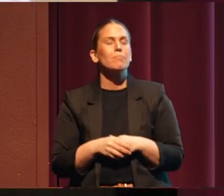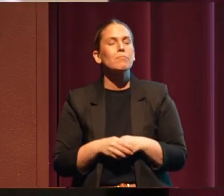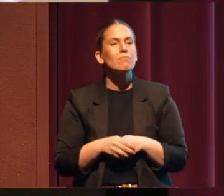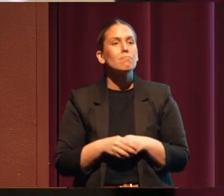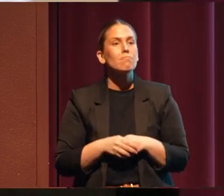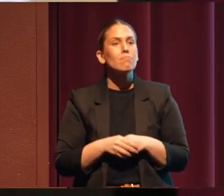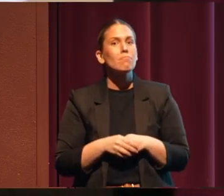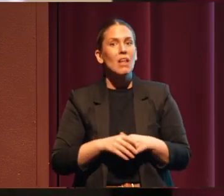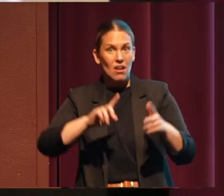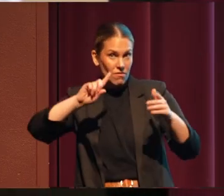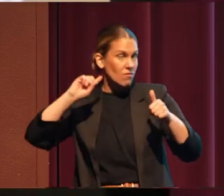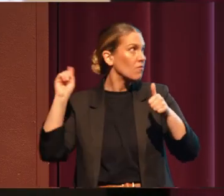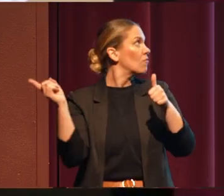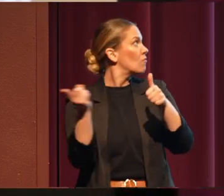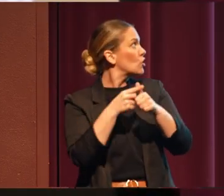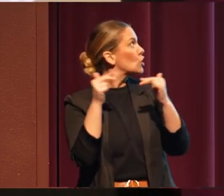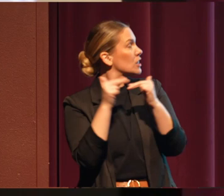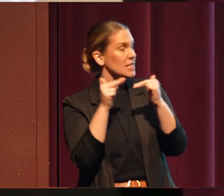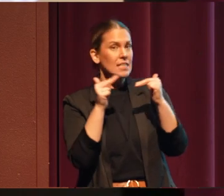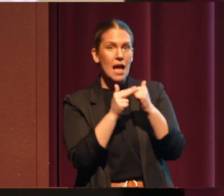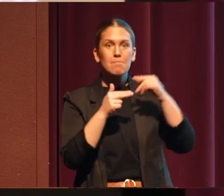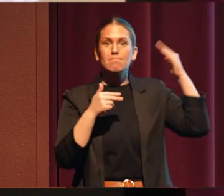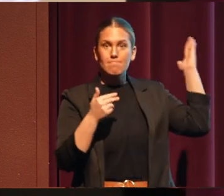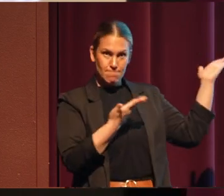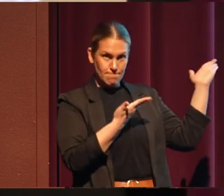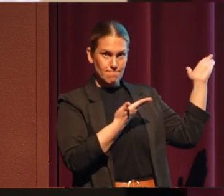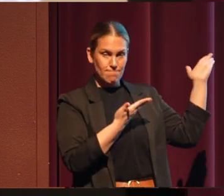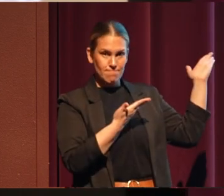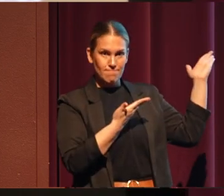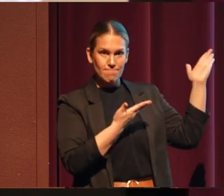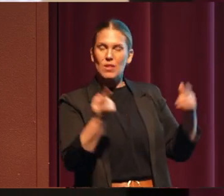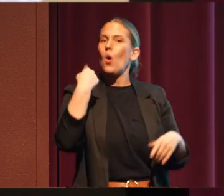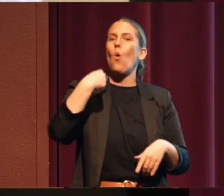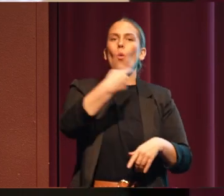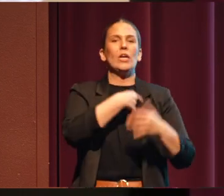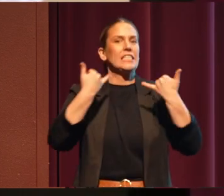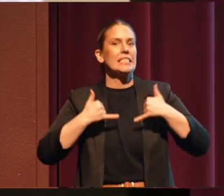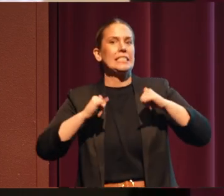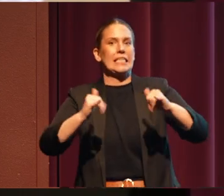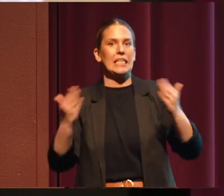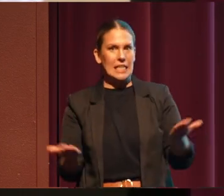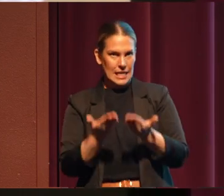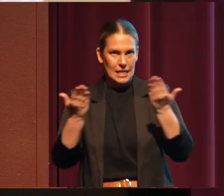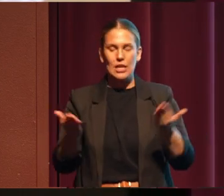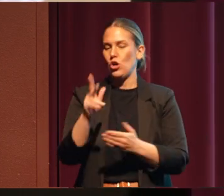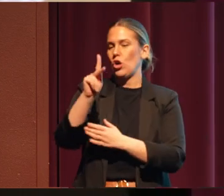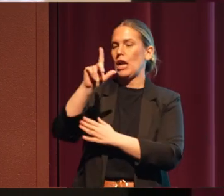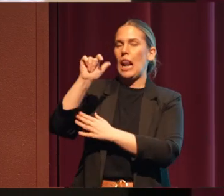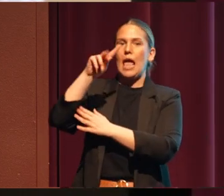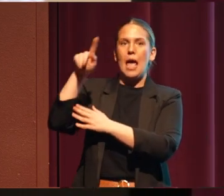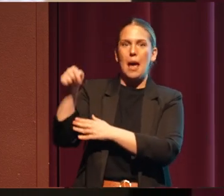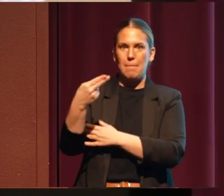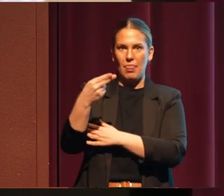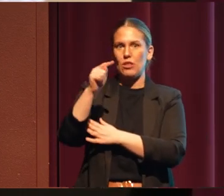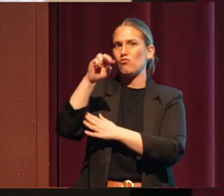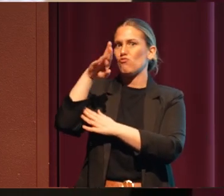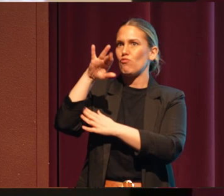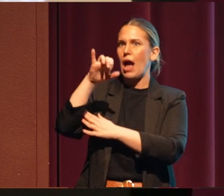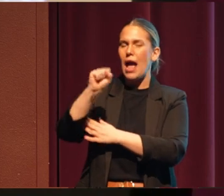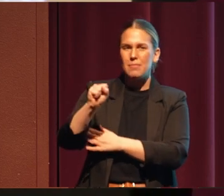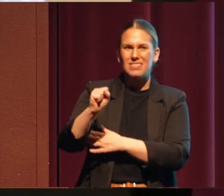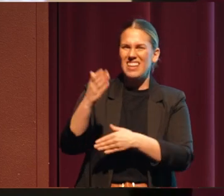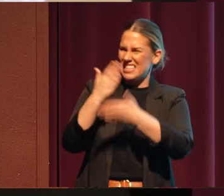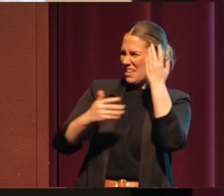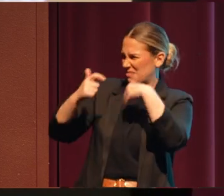is Klamath Tribes, we're still here. A lot of times people assume that we're kind of museum pieces, but